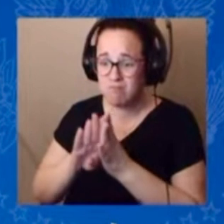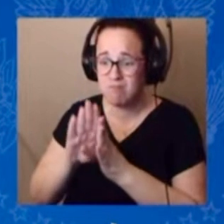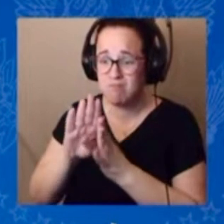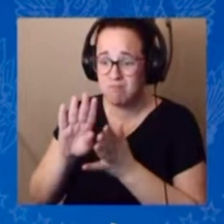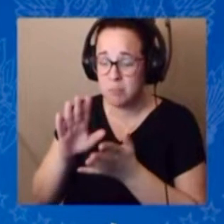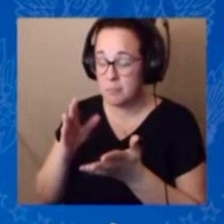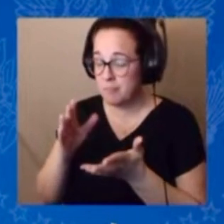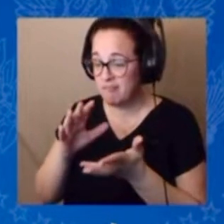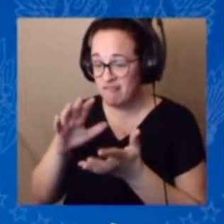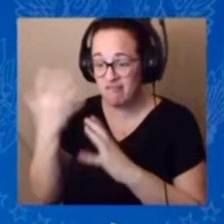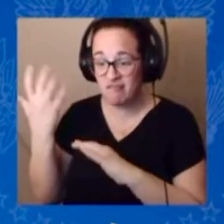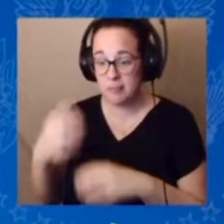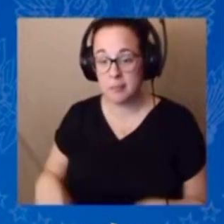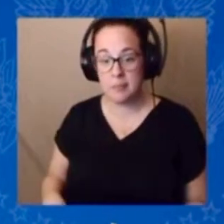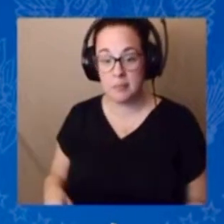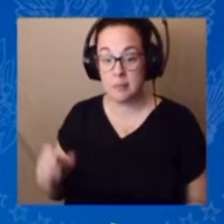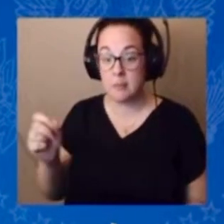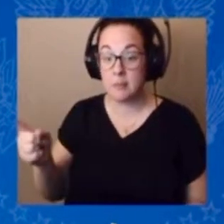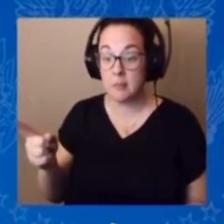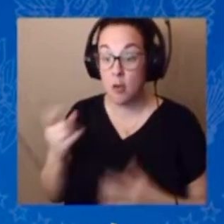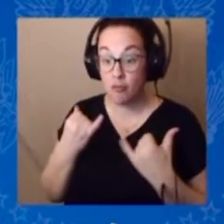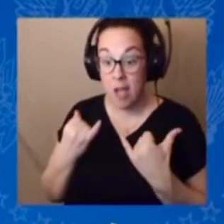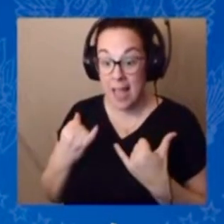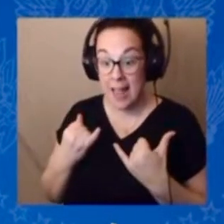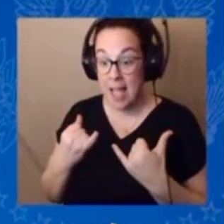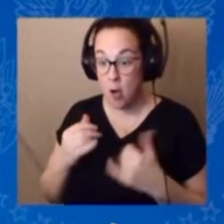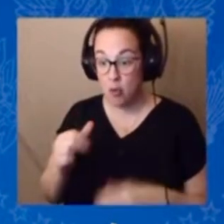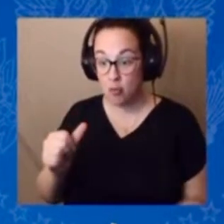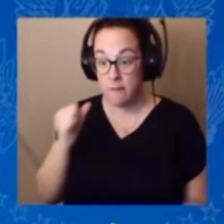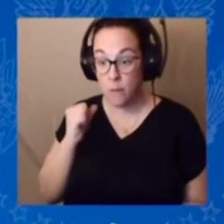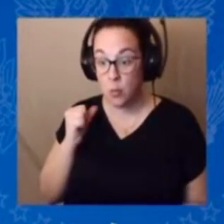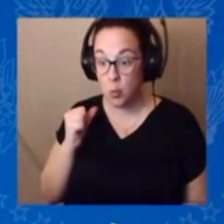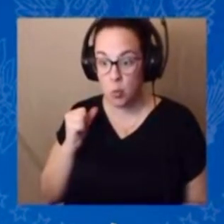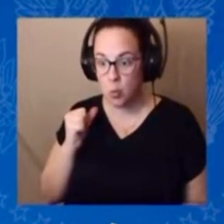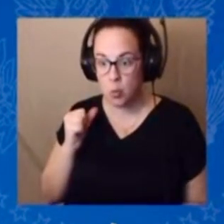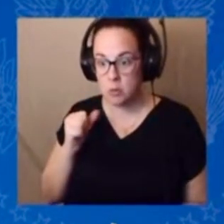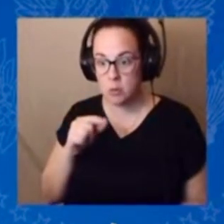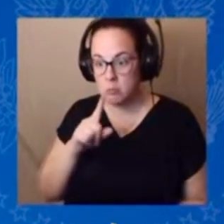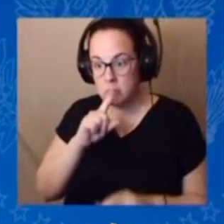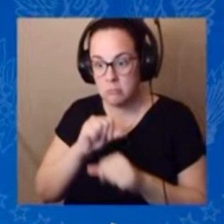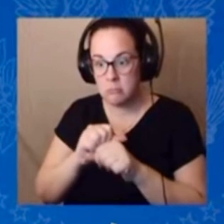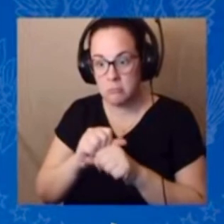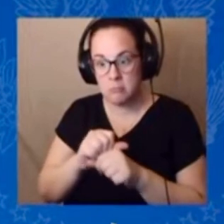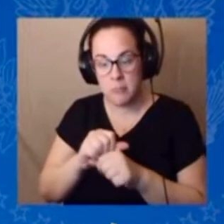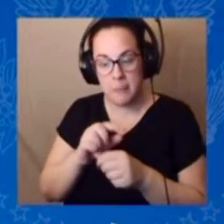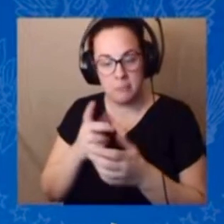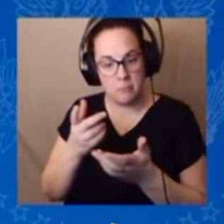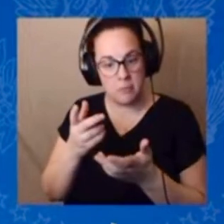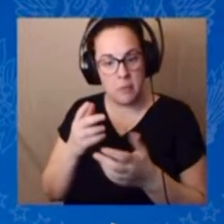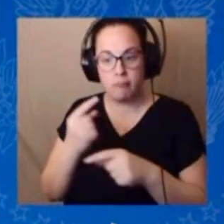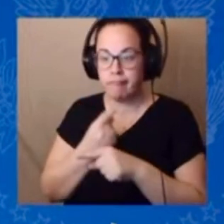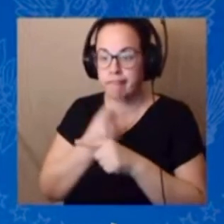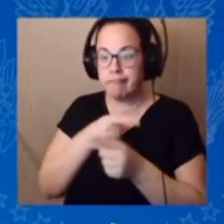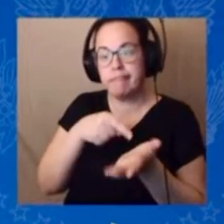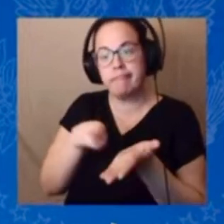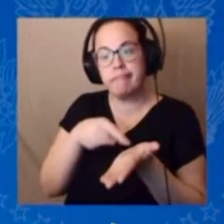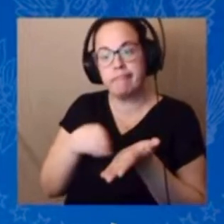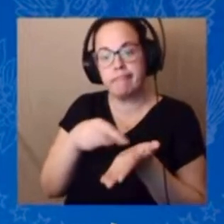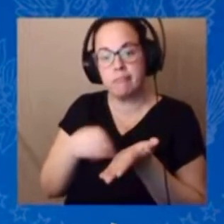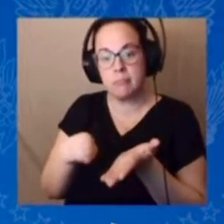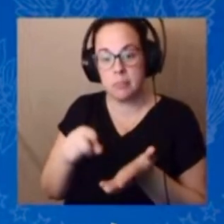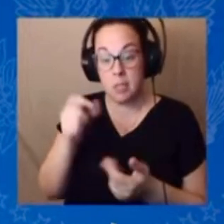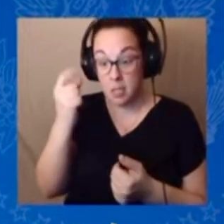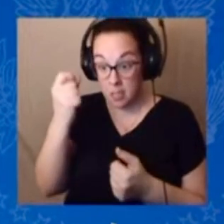refuse to pay America's bills. That took 200 years to accumulate now, by the way. Not this year's, last year's. 200